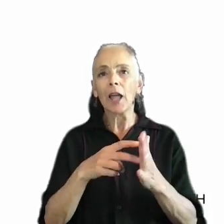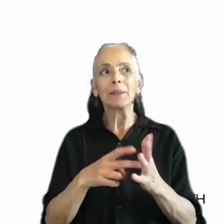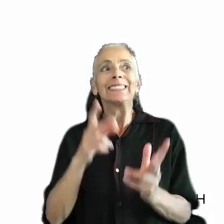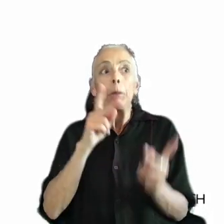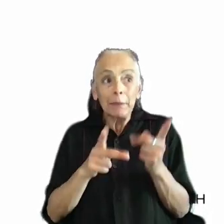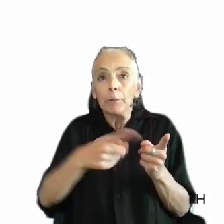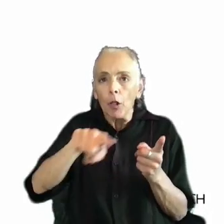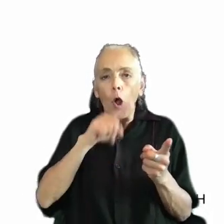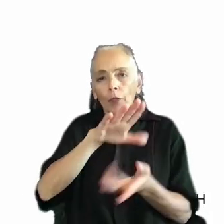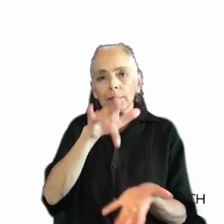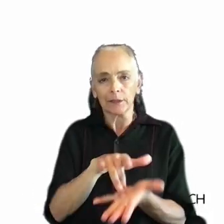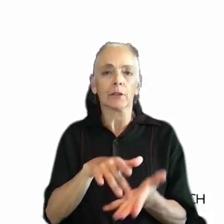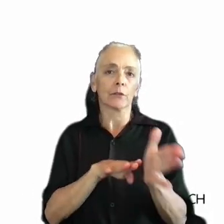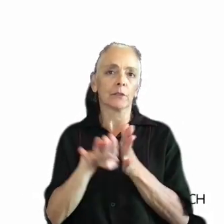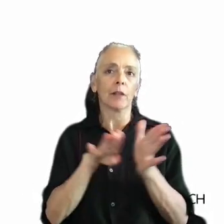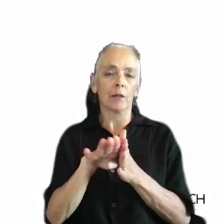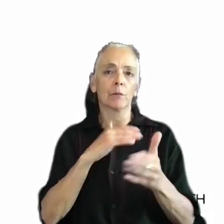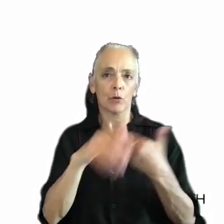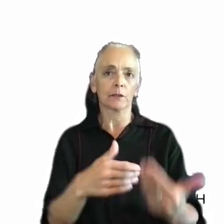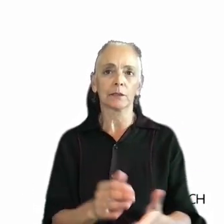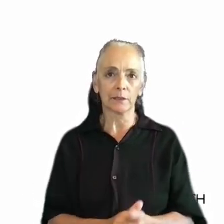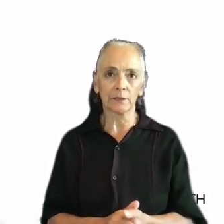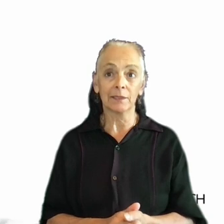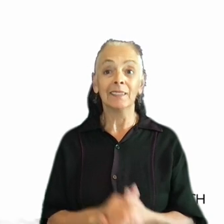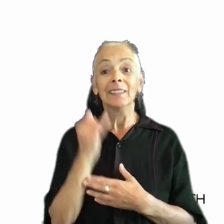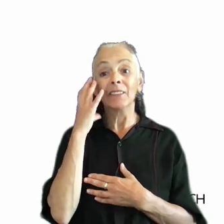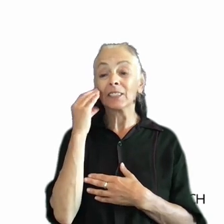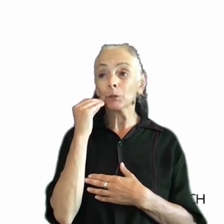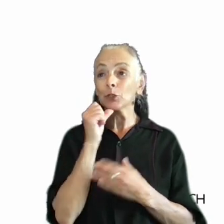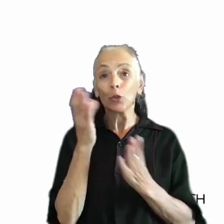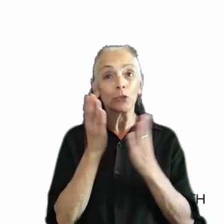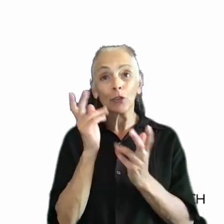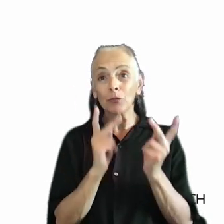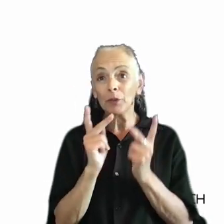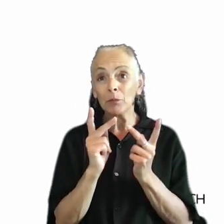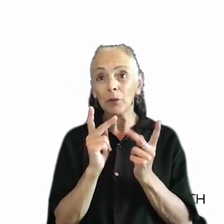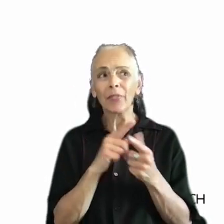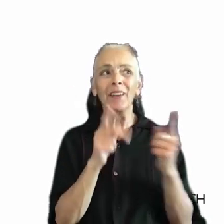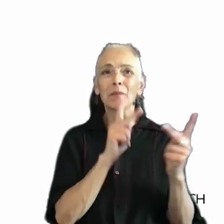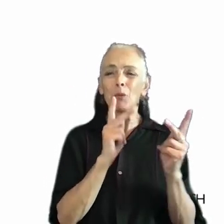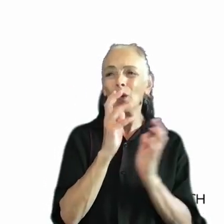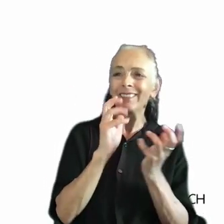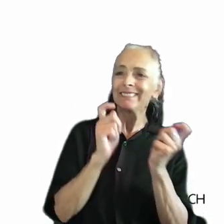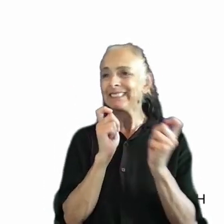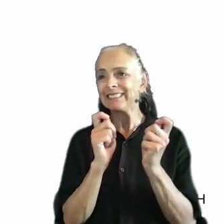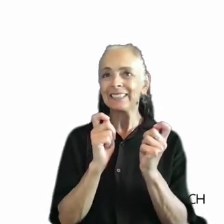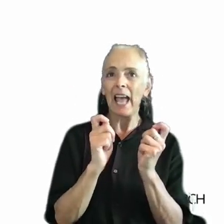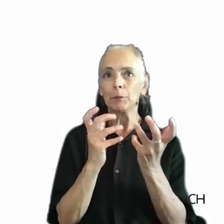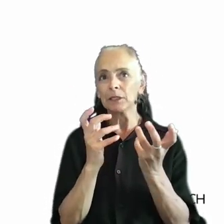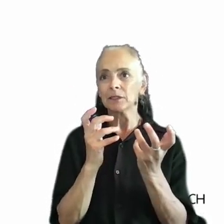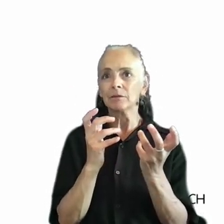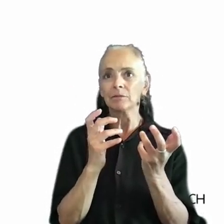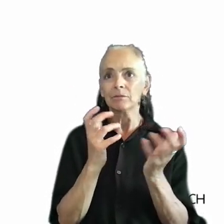process. When experiences don't serve people the way they should, people adapt, sometimes in astonishing ways that